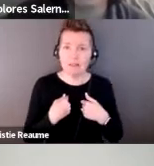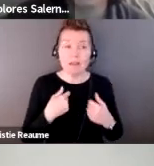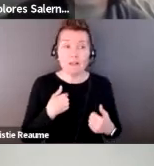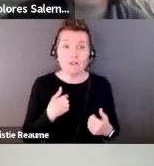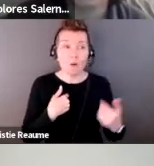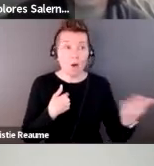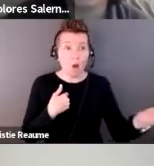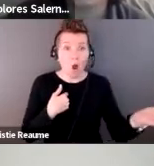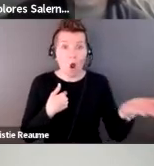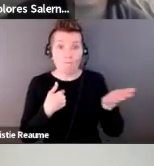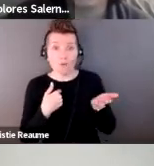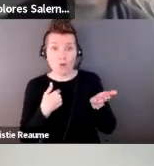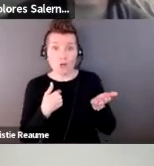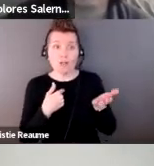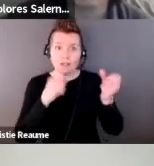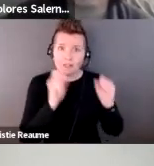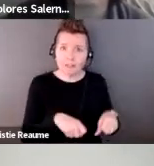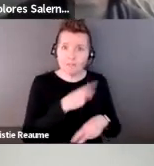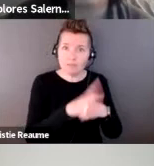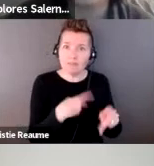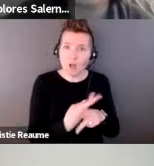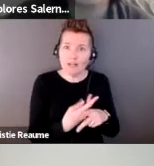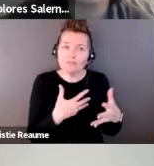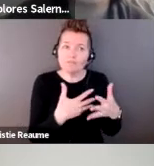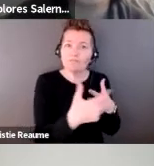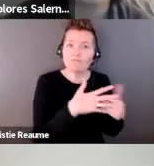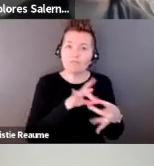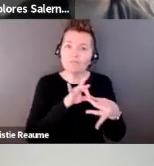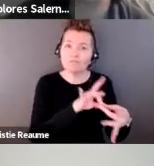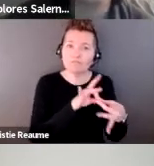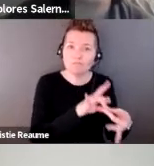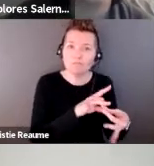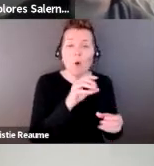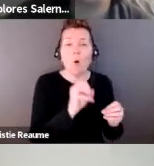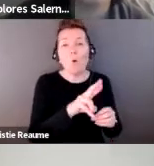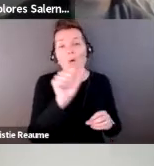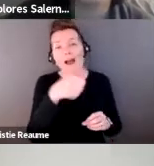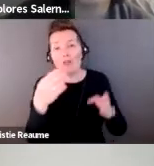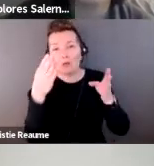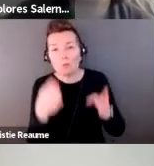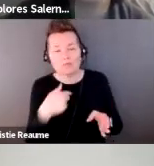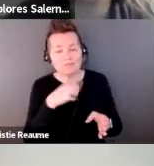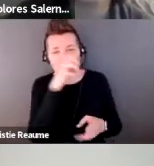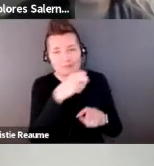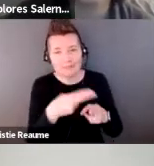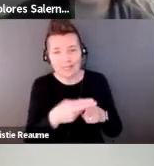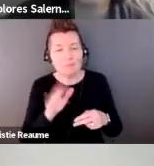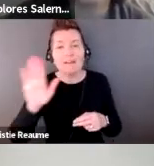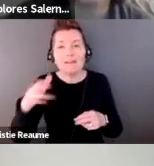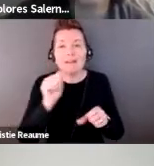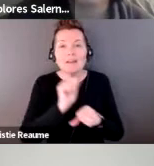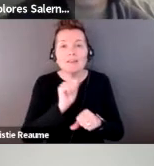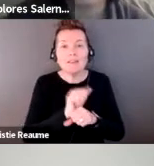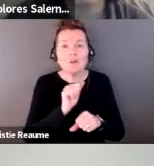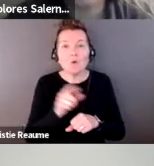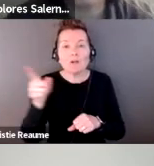intimacy, or as Leah Lakshmi Samarasina calls it in their book, Care